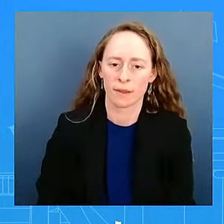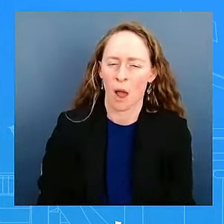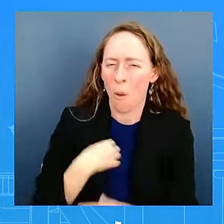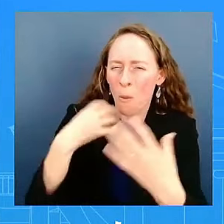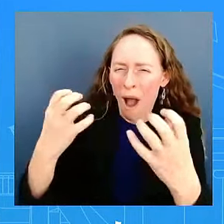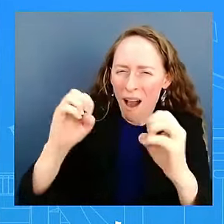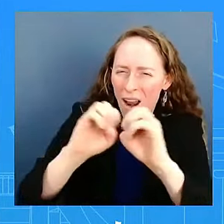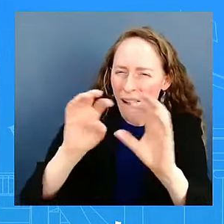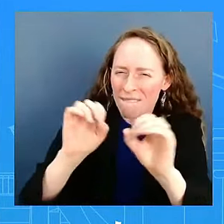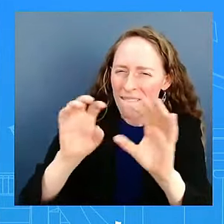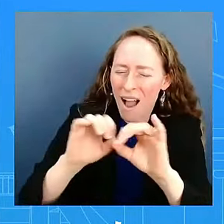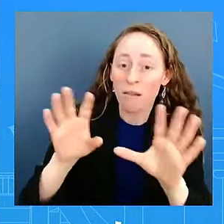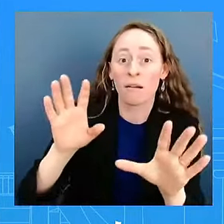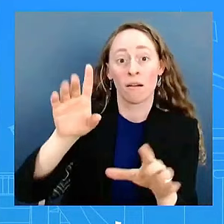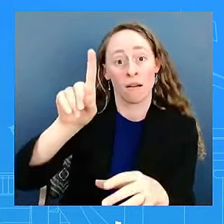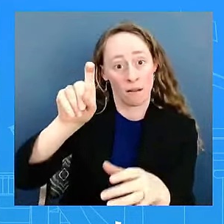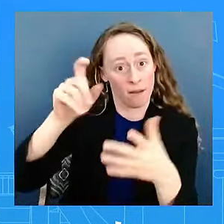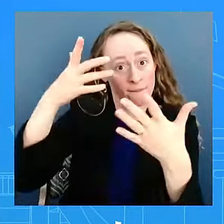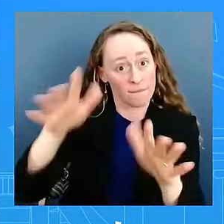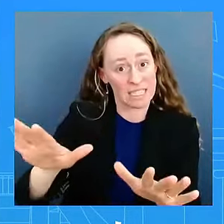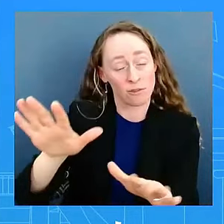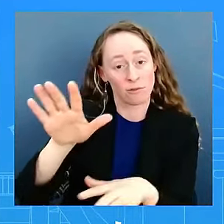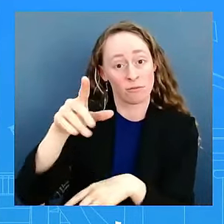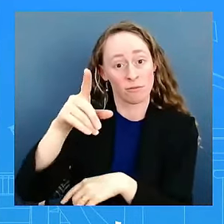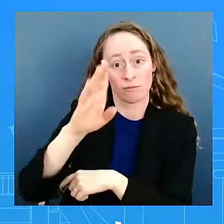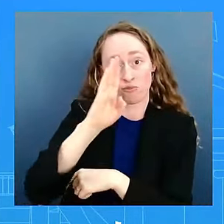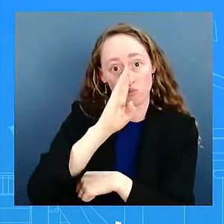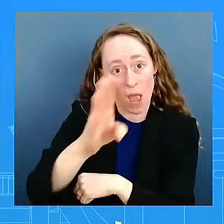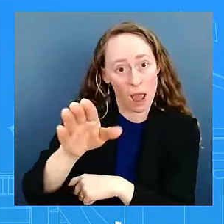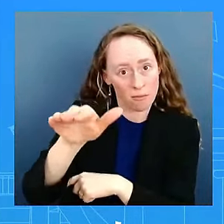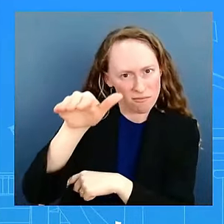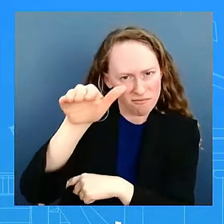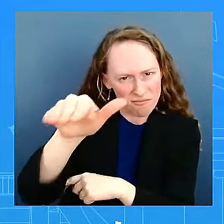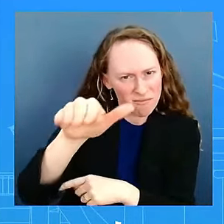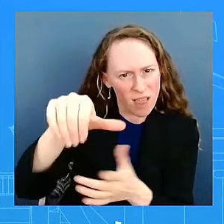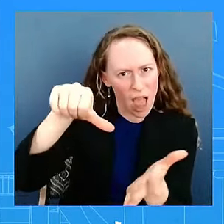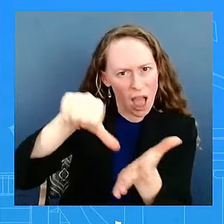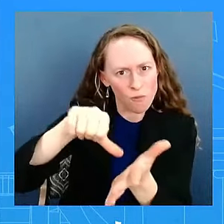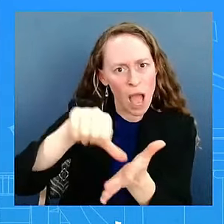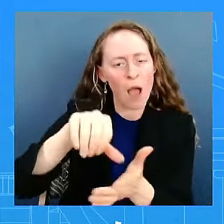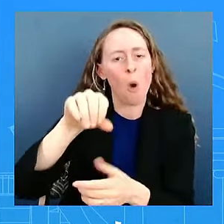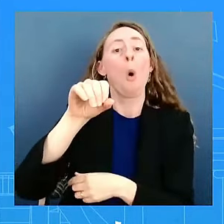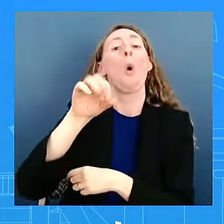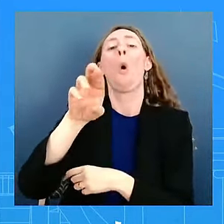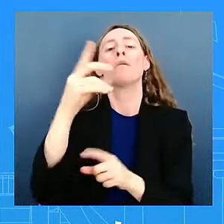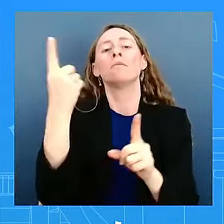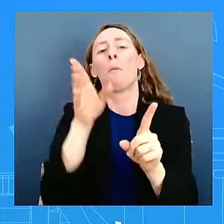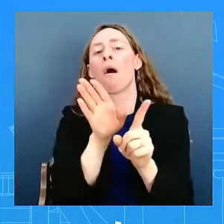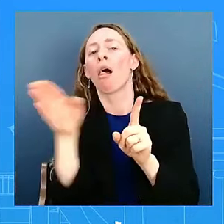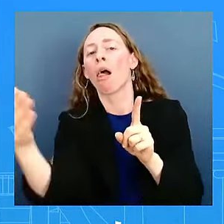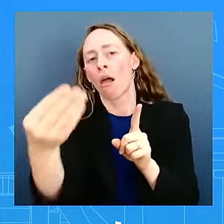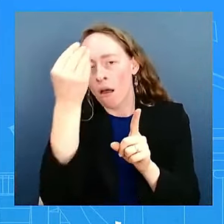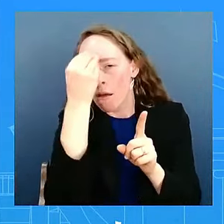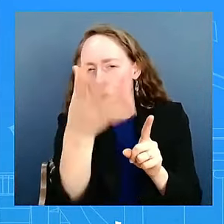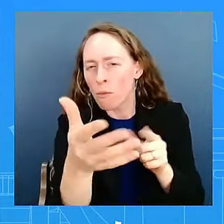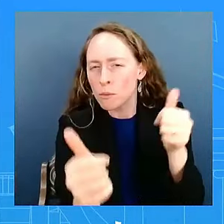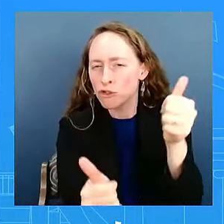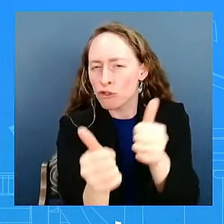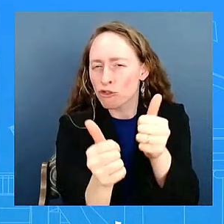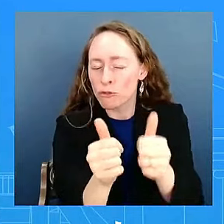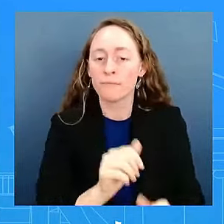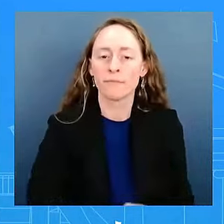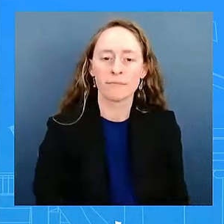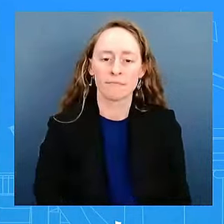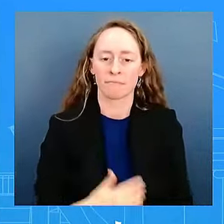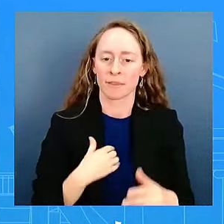indirectly with Iran since the occurrence in Iran? I have no diplomatic conversations to speak to, certainly none of that type. So, just to